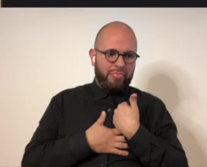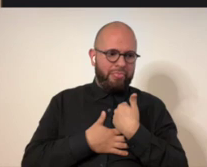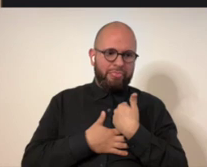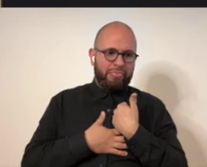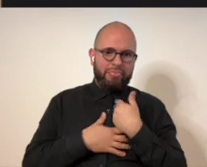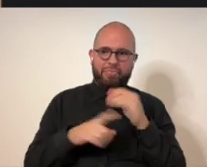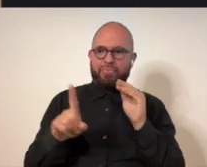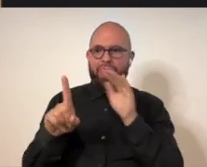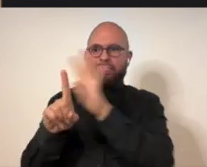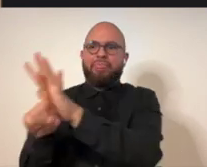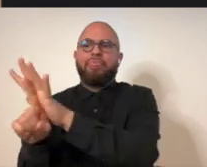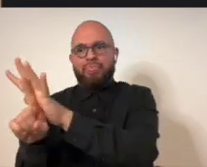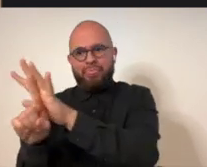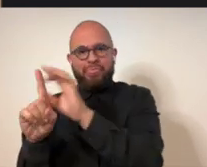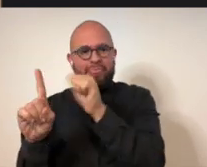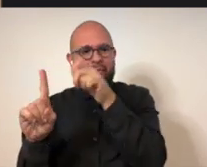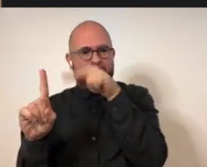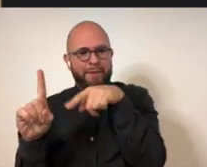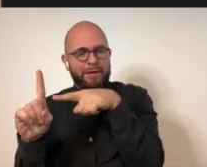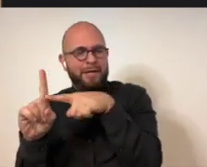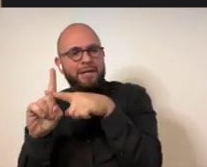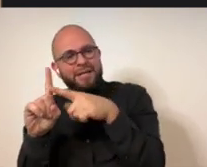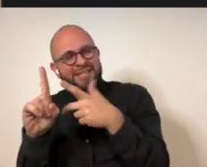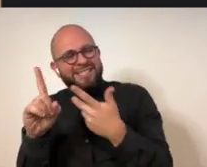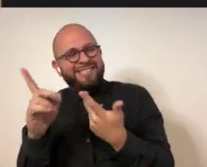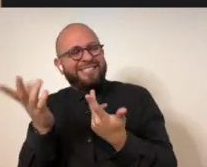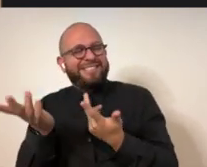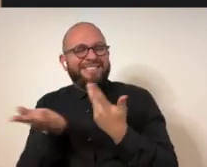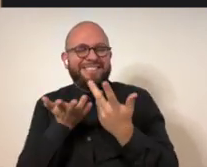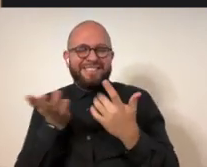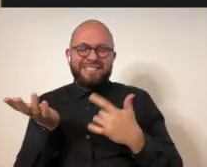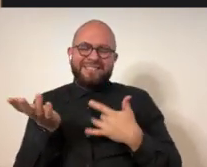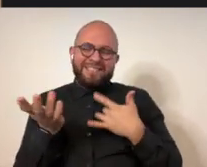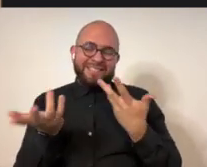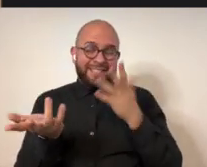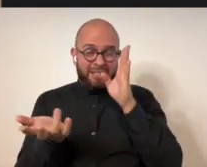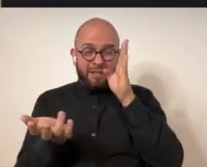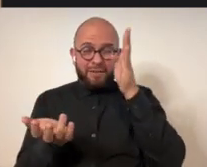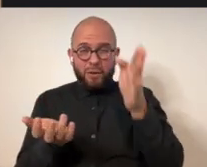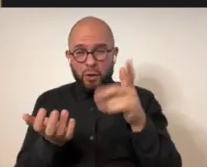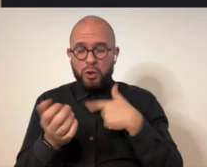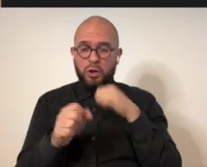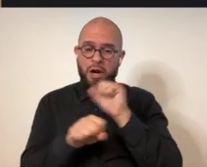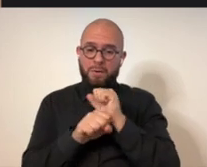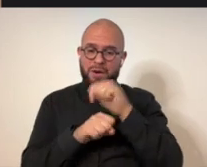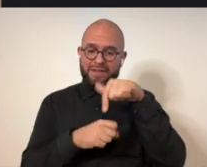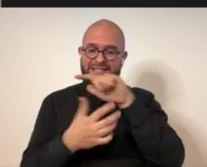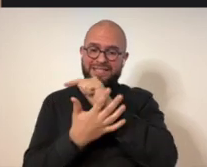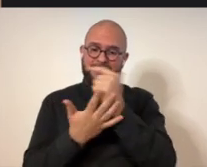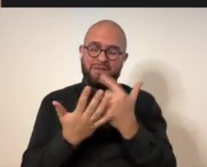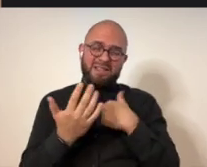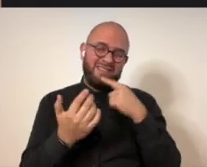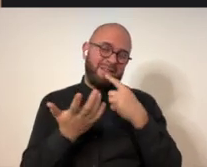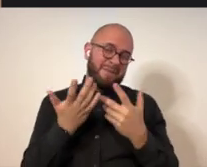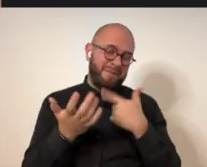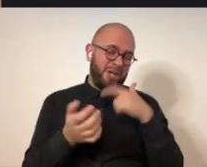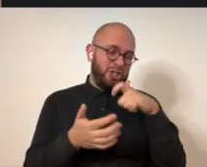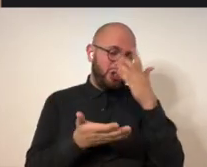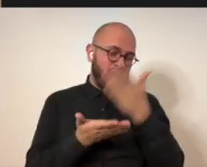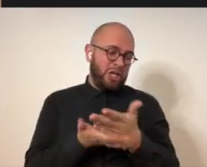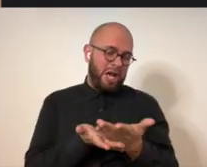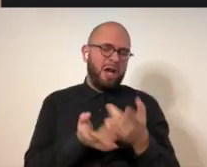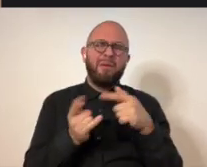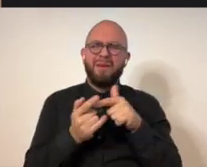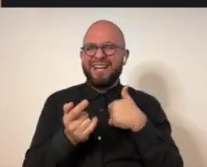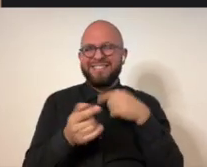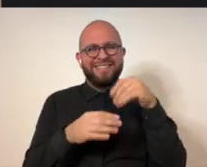projecting myself onto others. And I decided, you know, in the future, as I work, as I continue to work